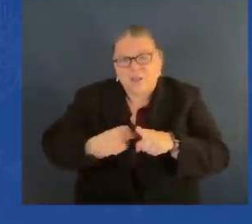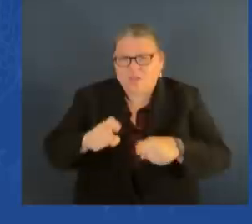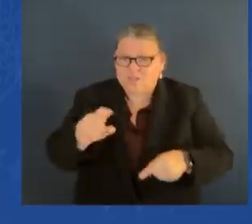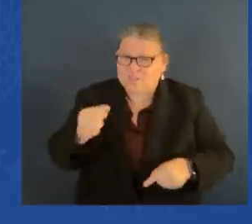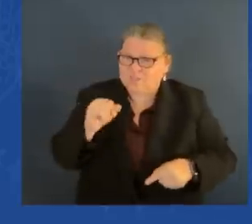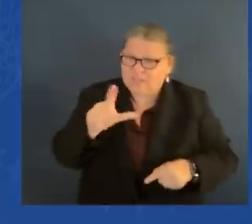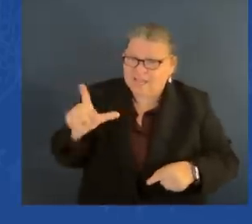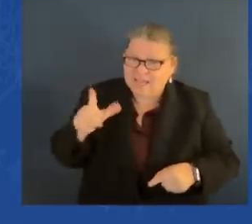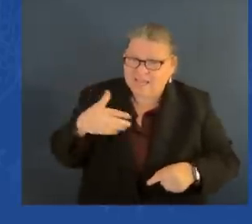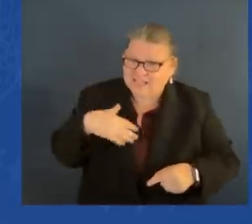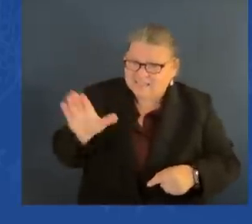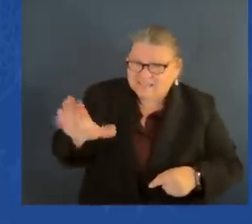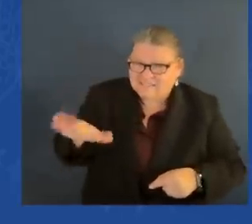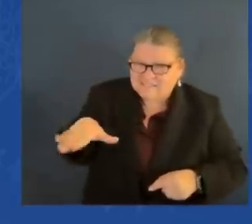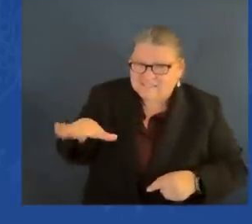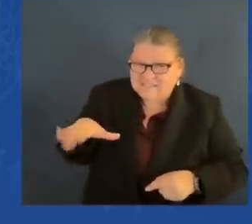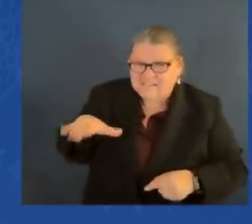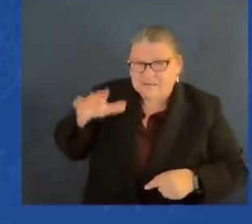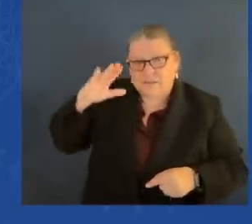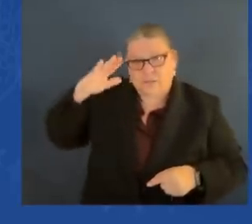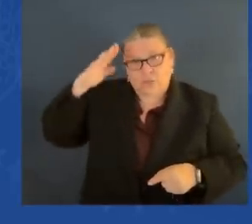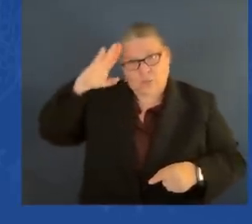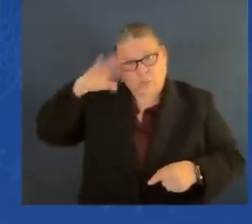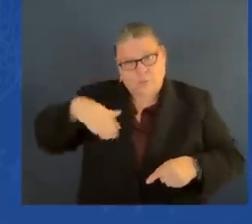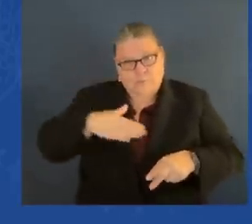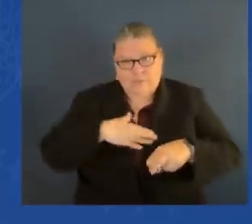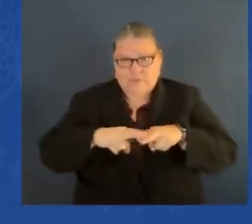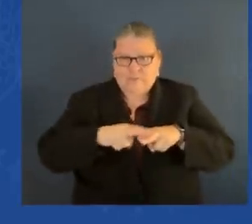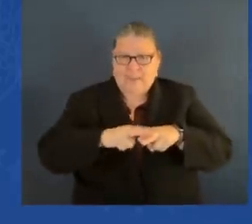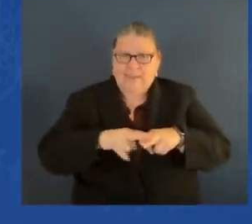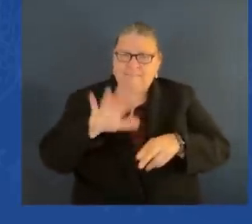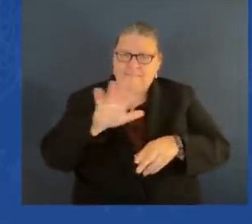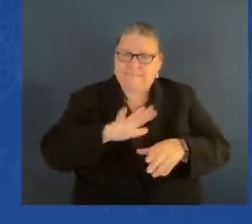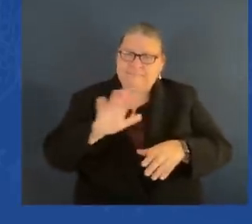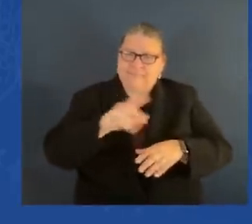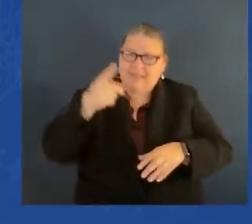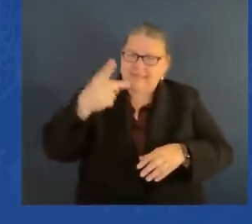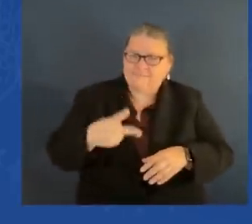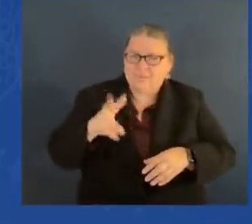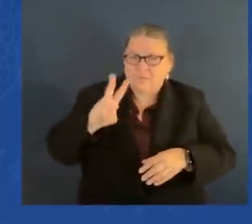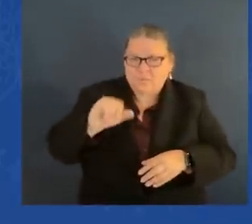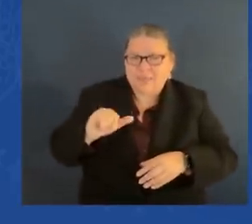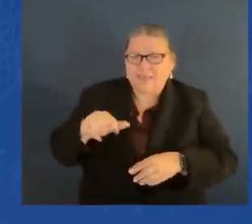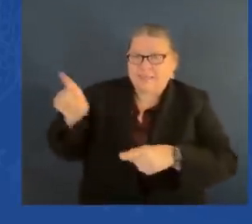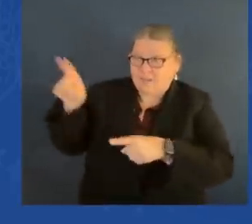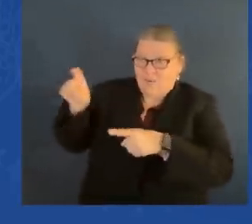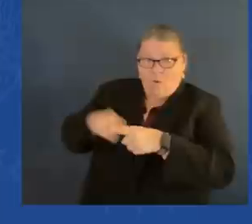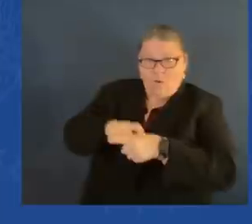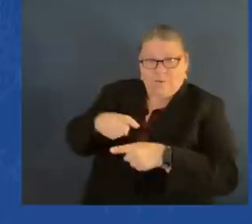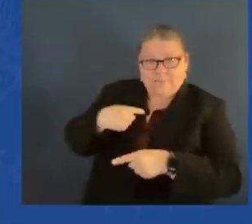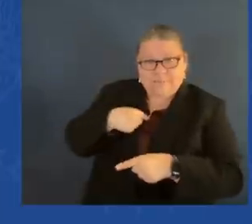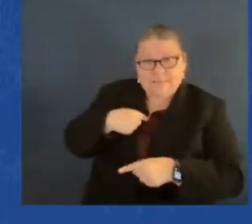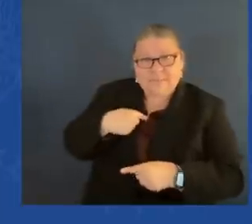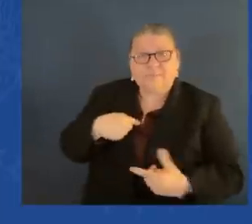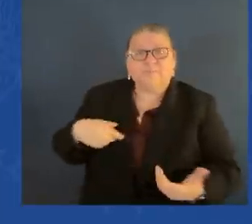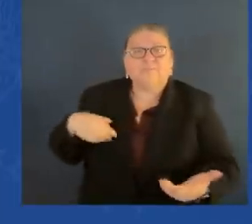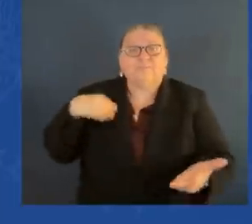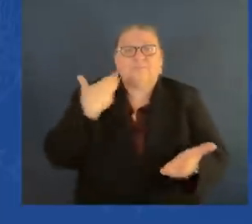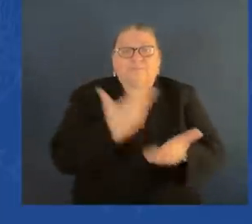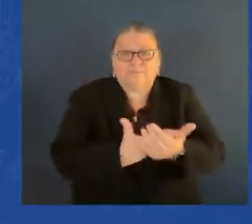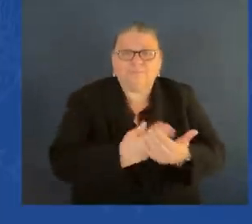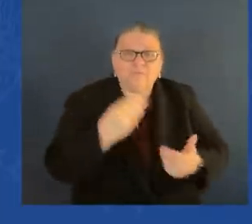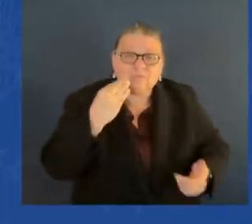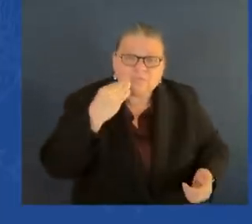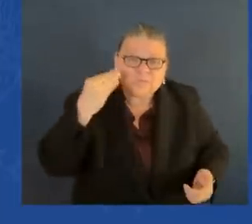call. And when I got home, I went in, the first person I called was Fritz before the family gathered in the back